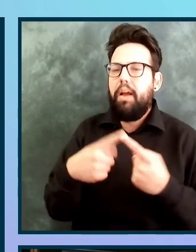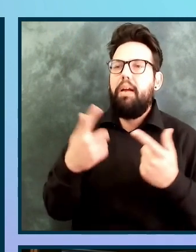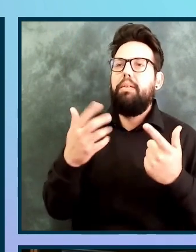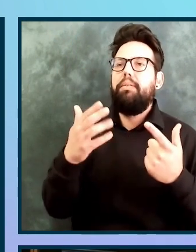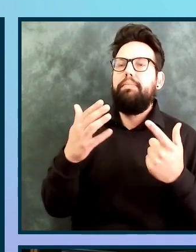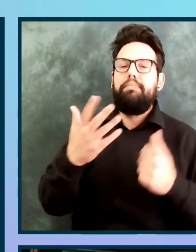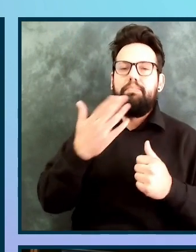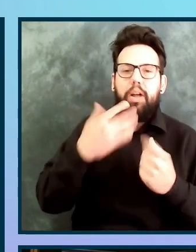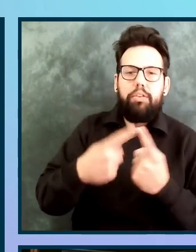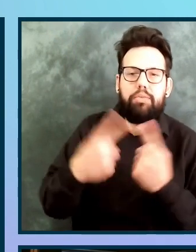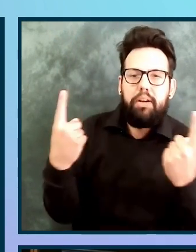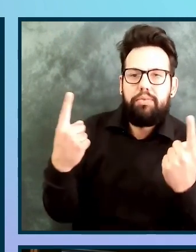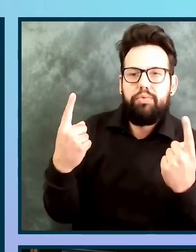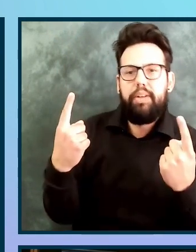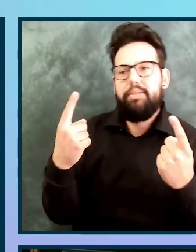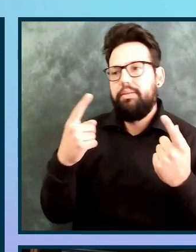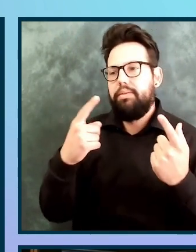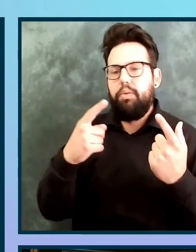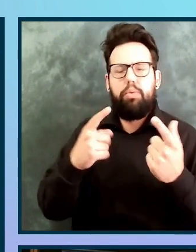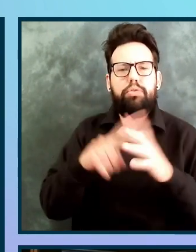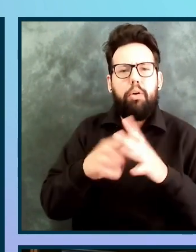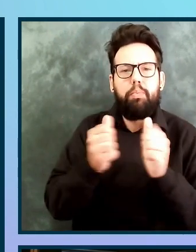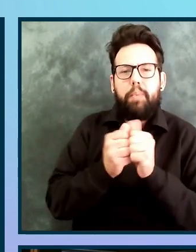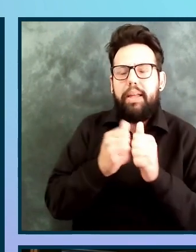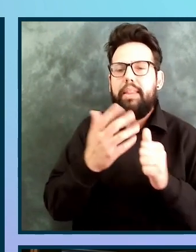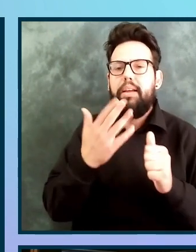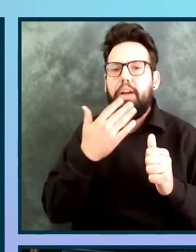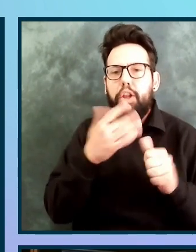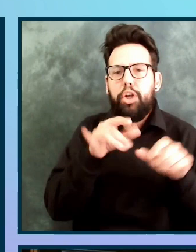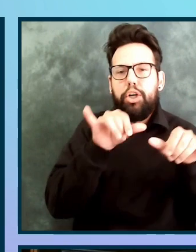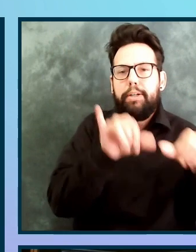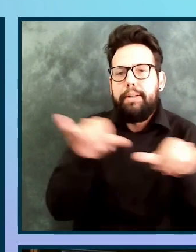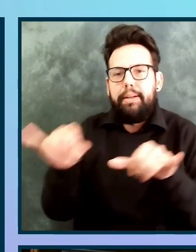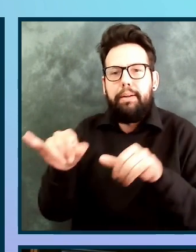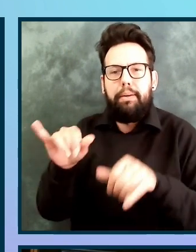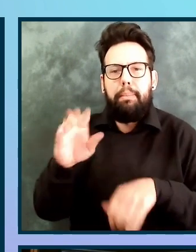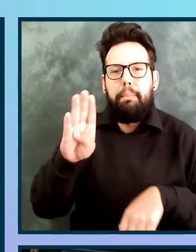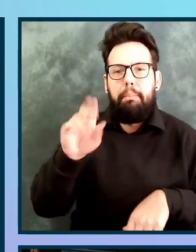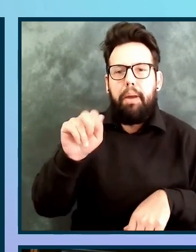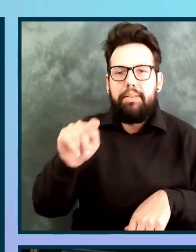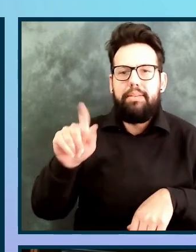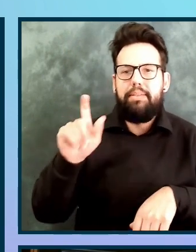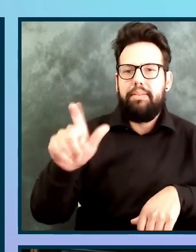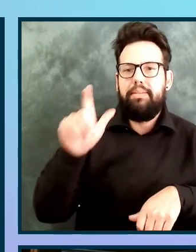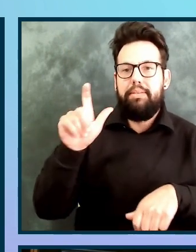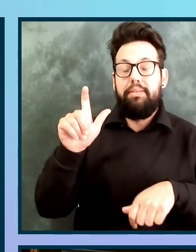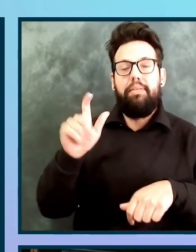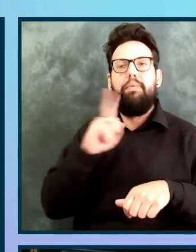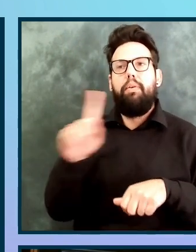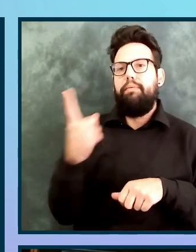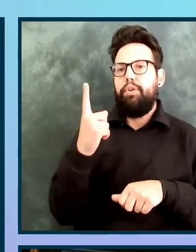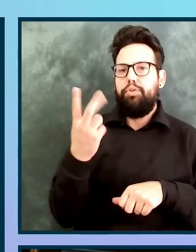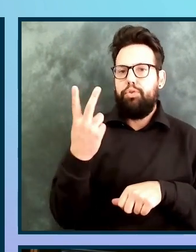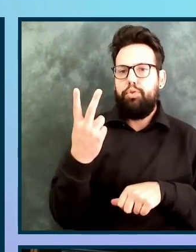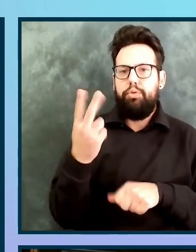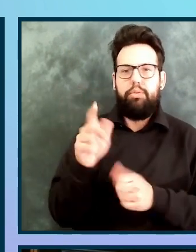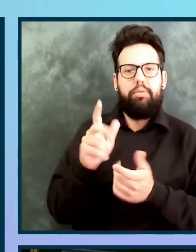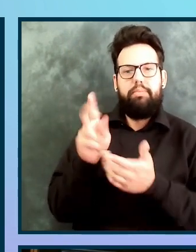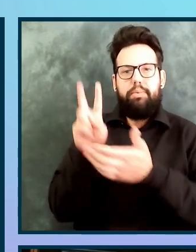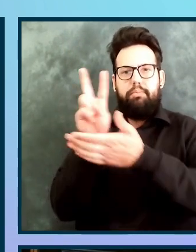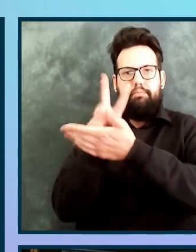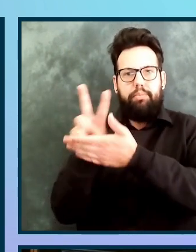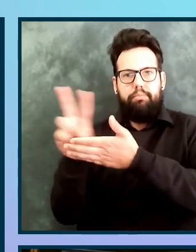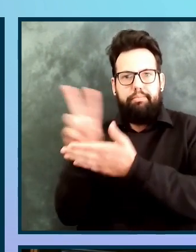library in our first two sprints. After the first two sprints, we will measure the success of those being rolled out, adjust, and then